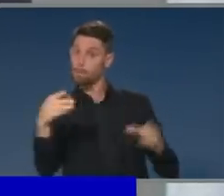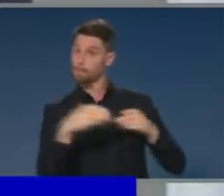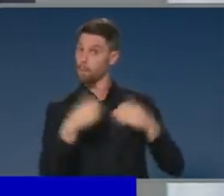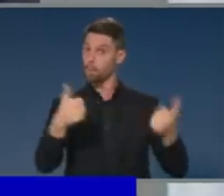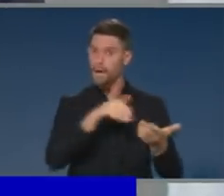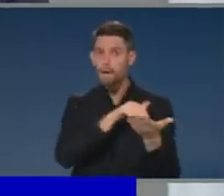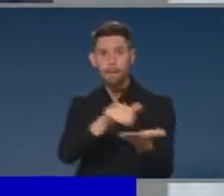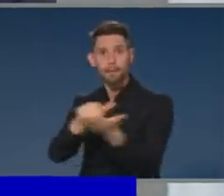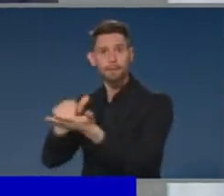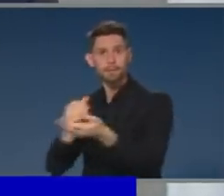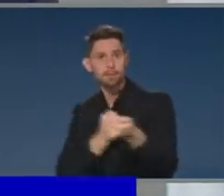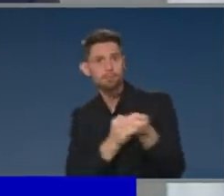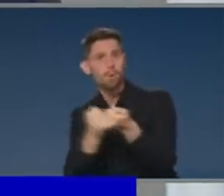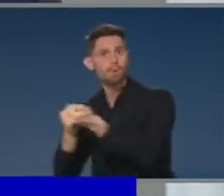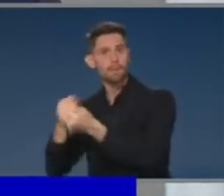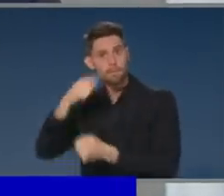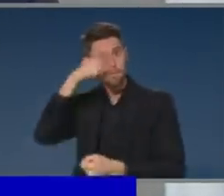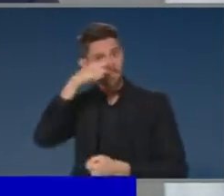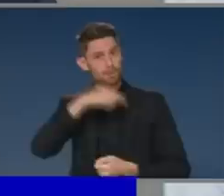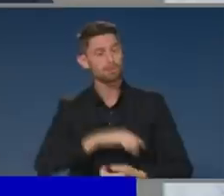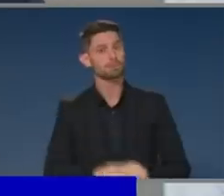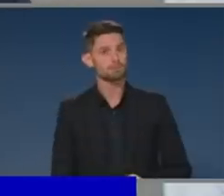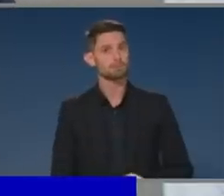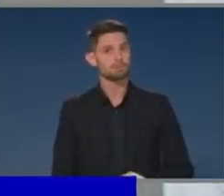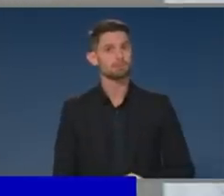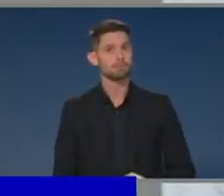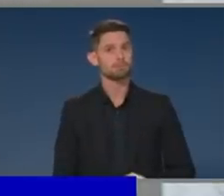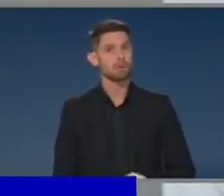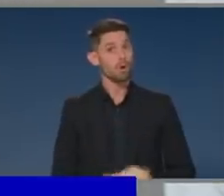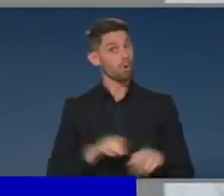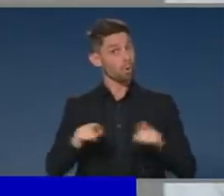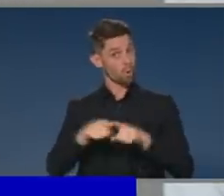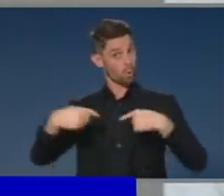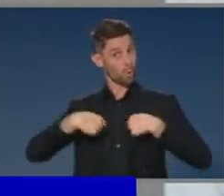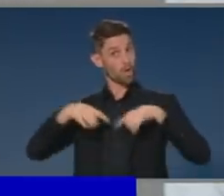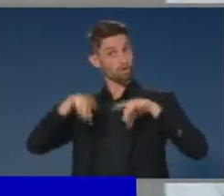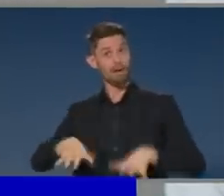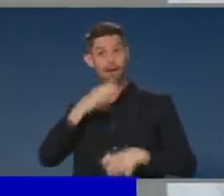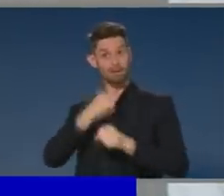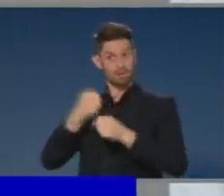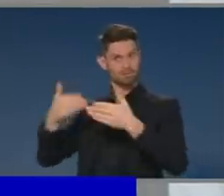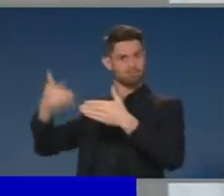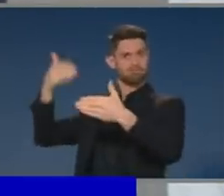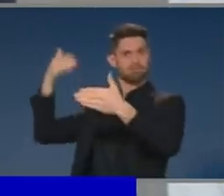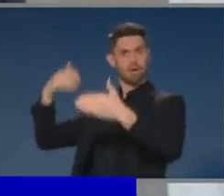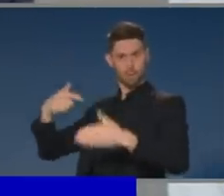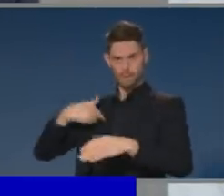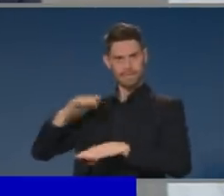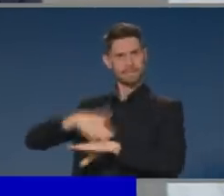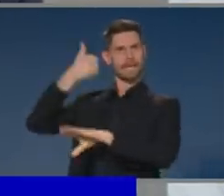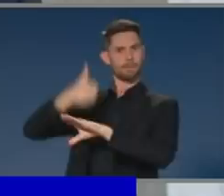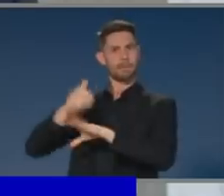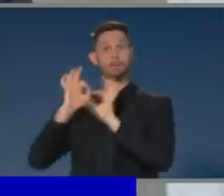importantly, one of the significant protections that we put in place as a federal government early on was the protections against